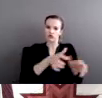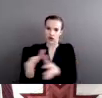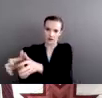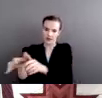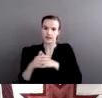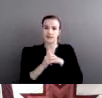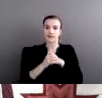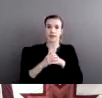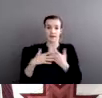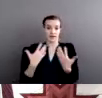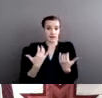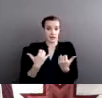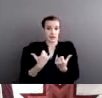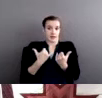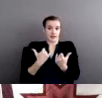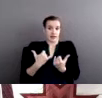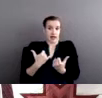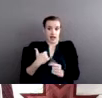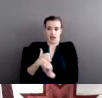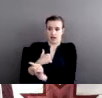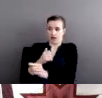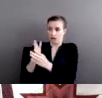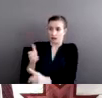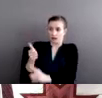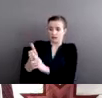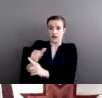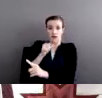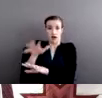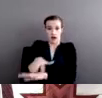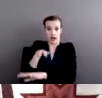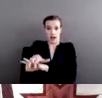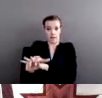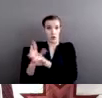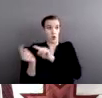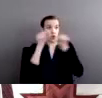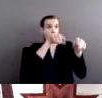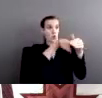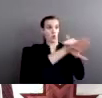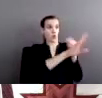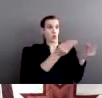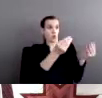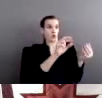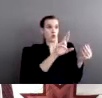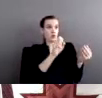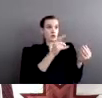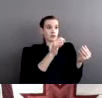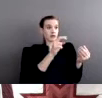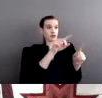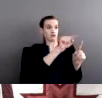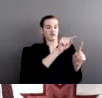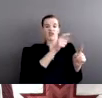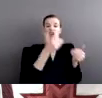what the non-Native person does on a reservation, the tribal government will not have